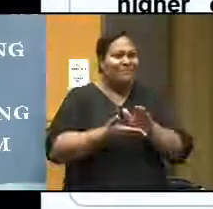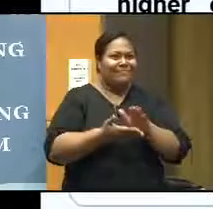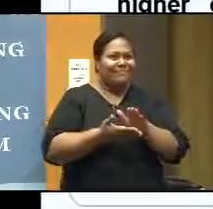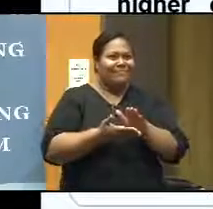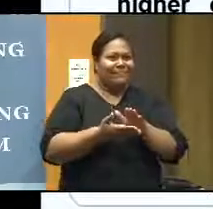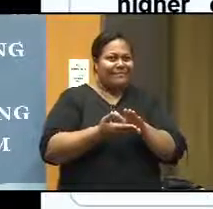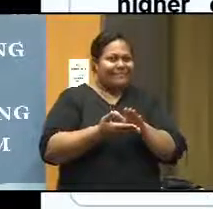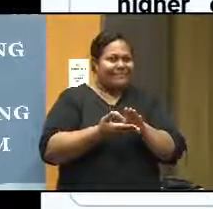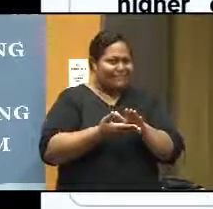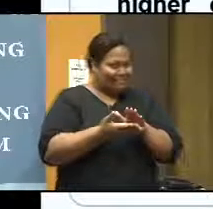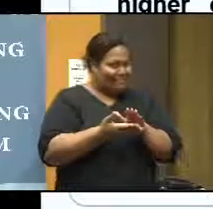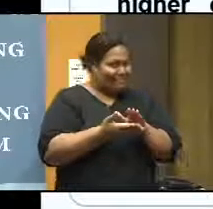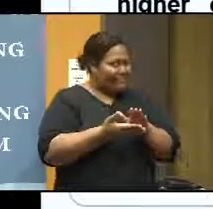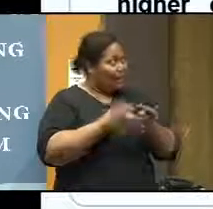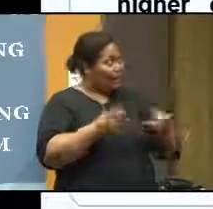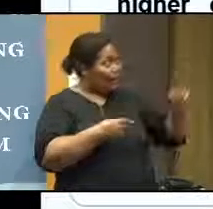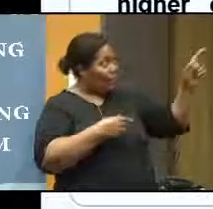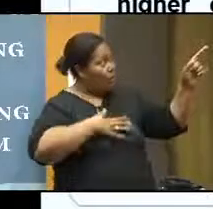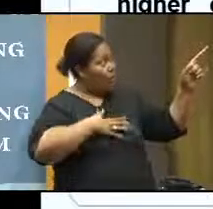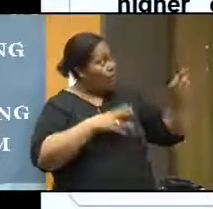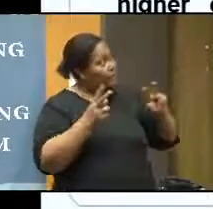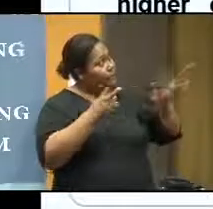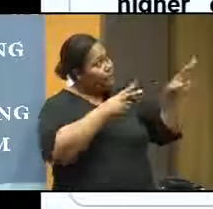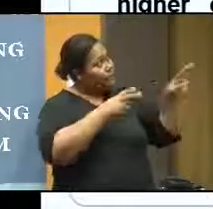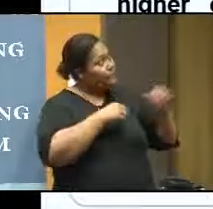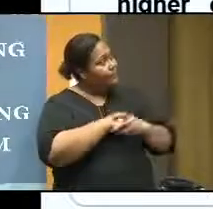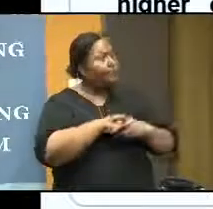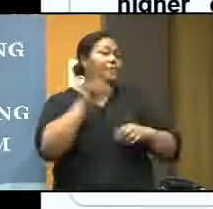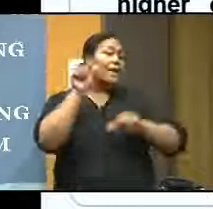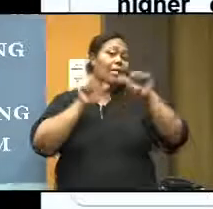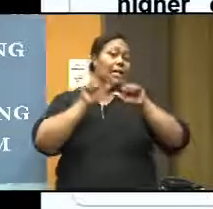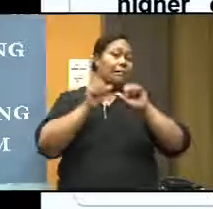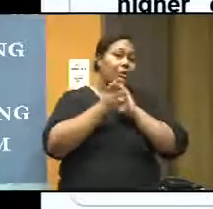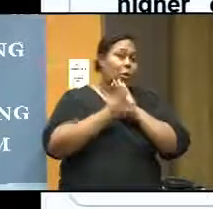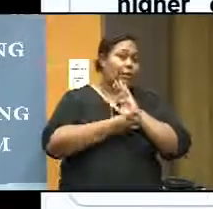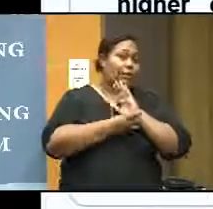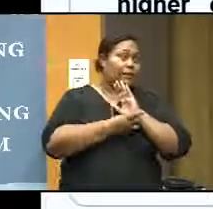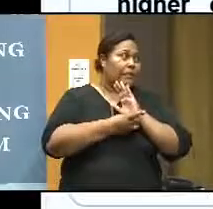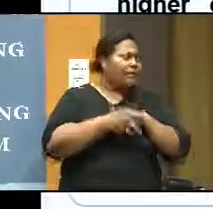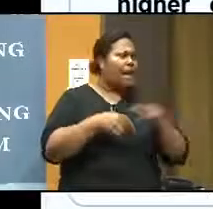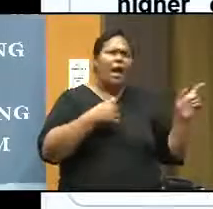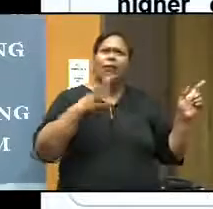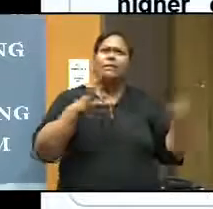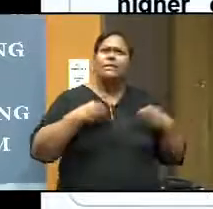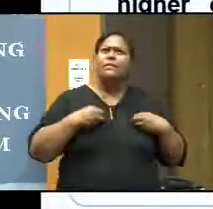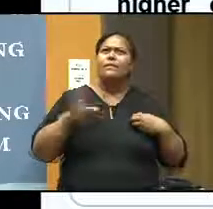Well, I would like to draw your attention over this document about the assessment. If you have not, I think I have received it from